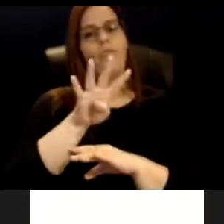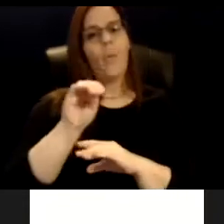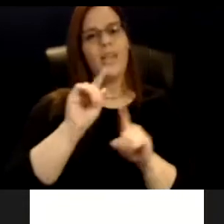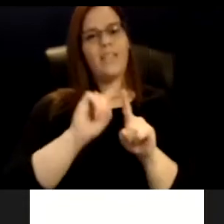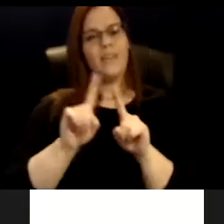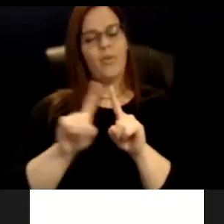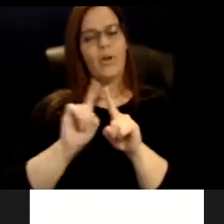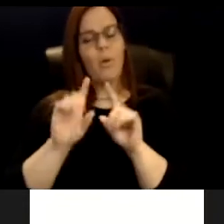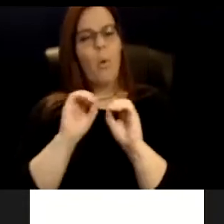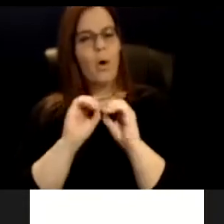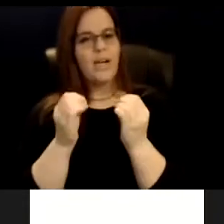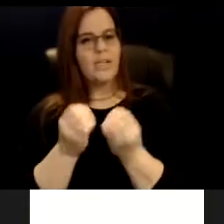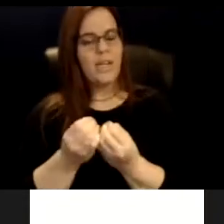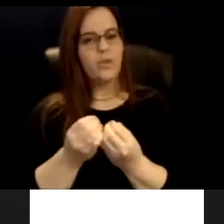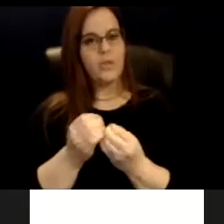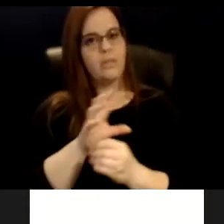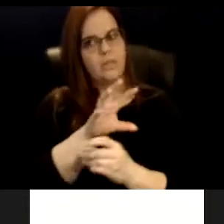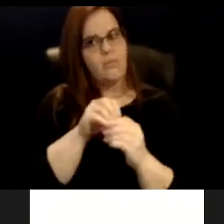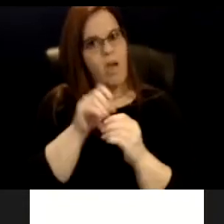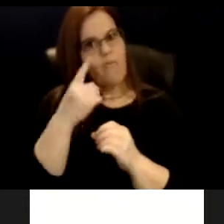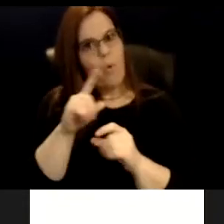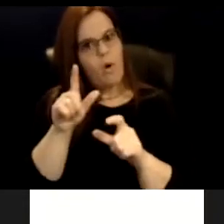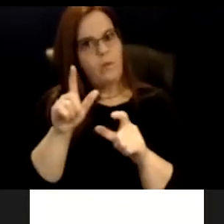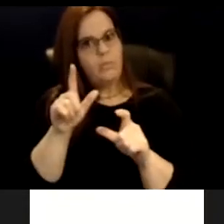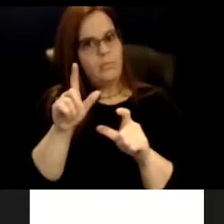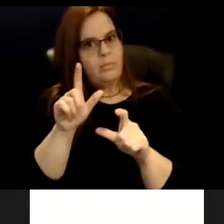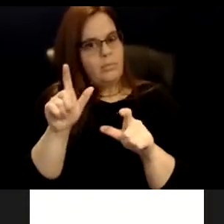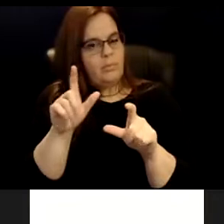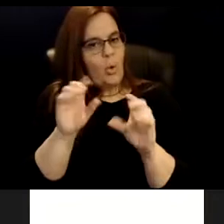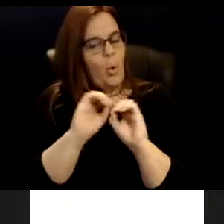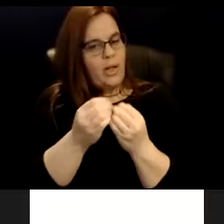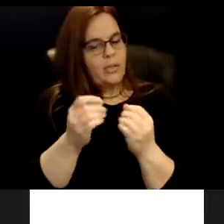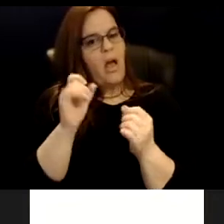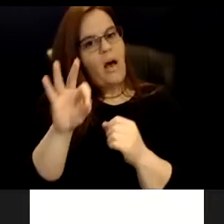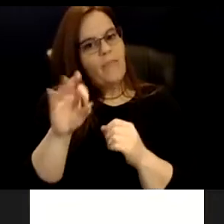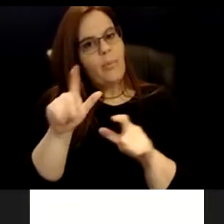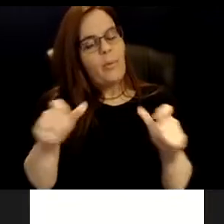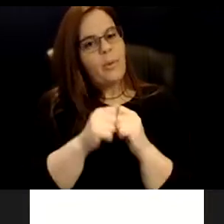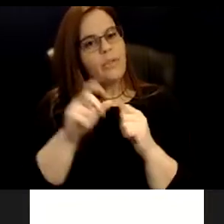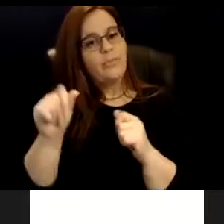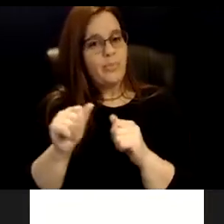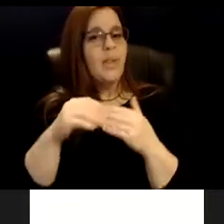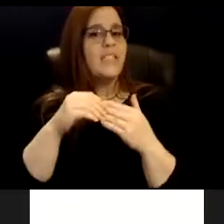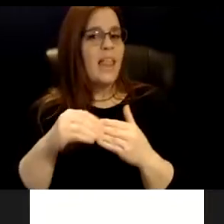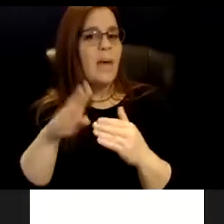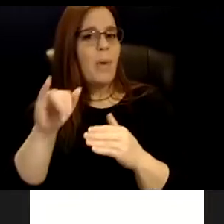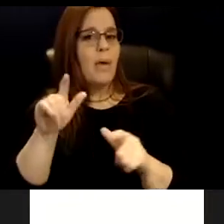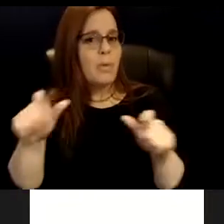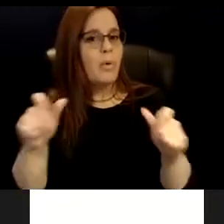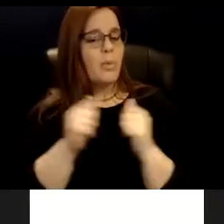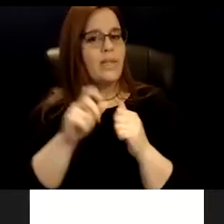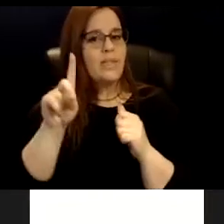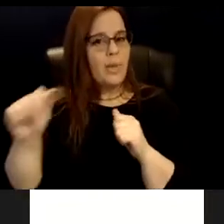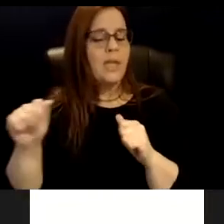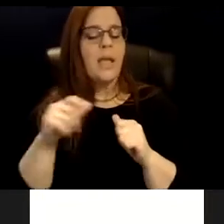advocates and activists. These Understanding Ableism events are led by the disability community promoting disability justice